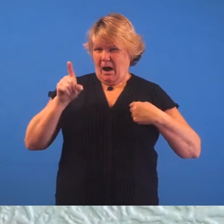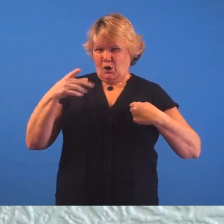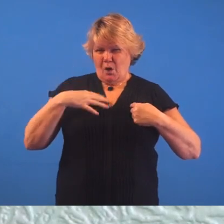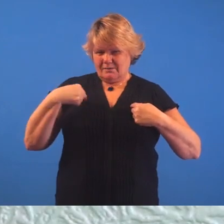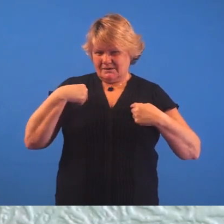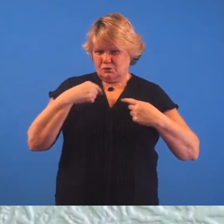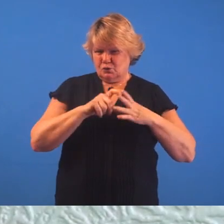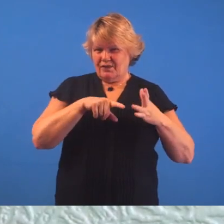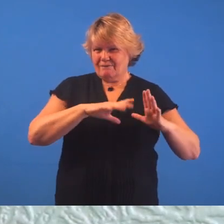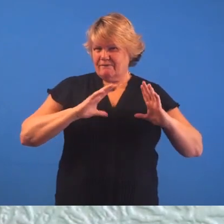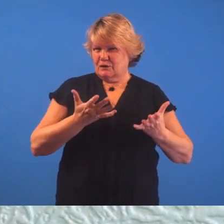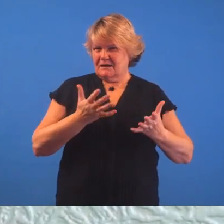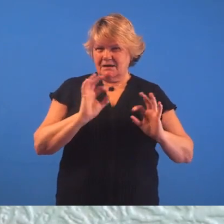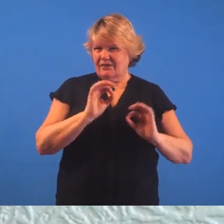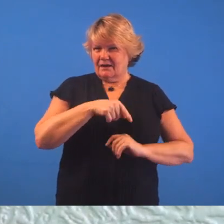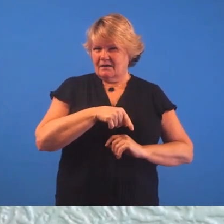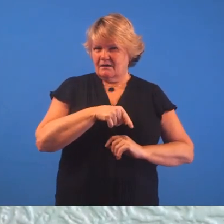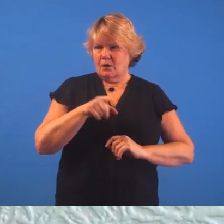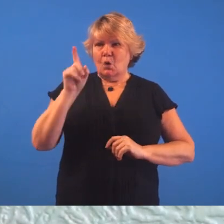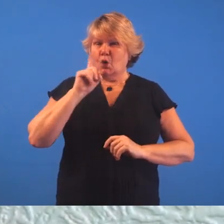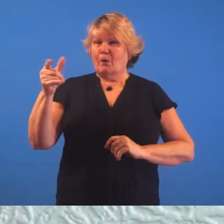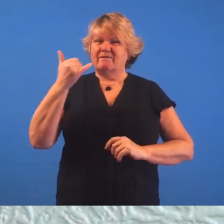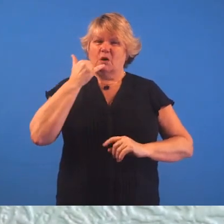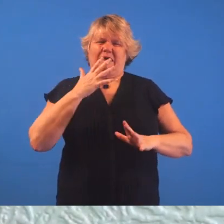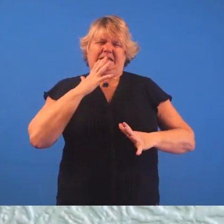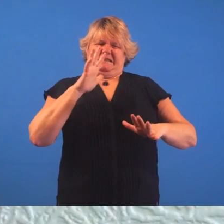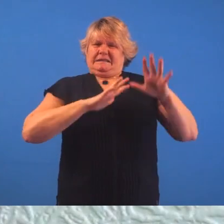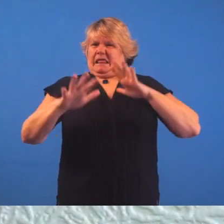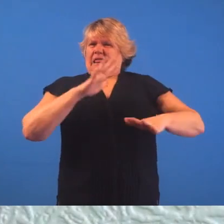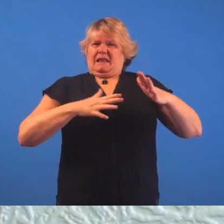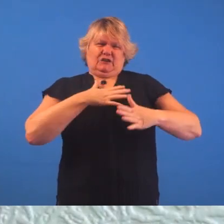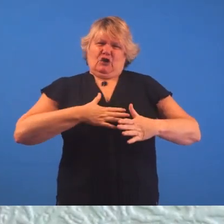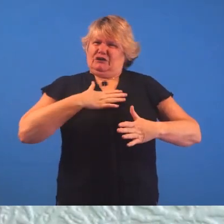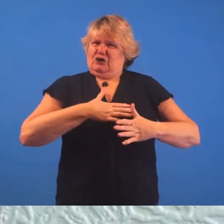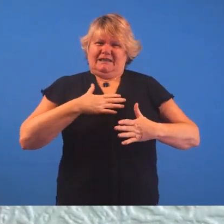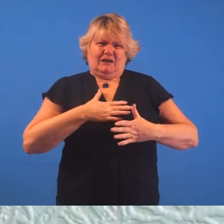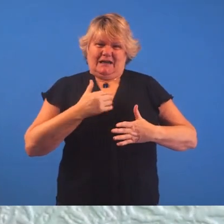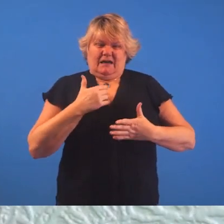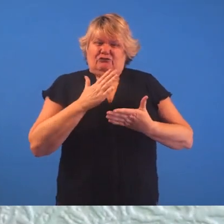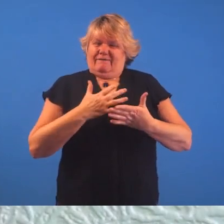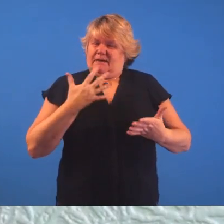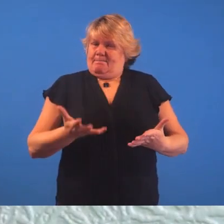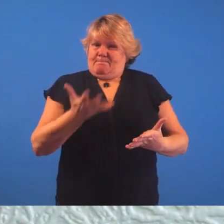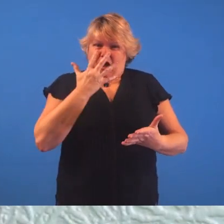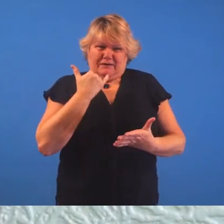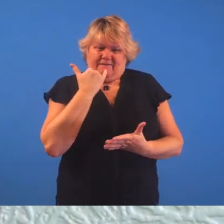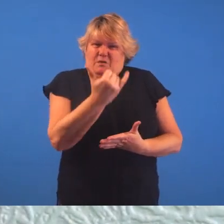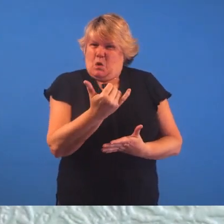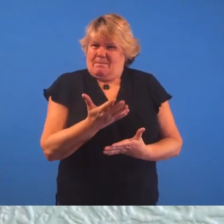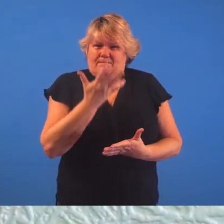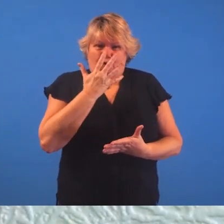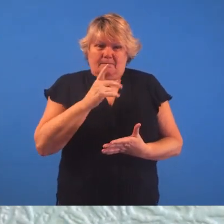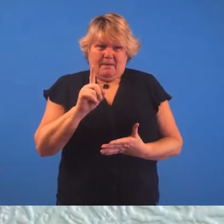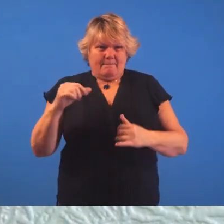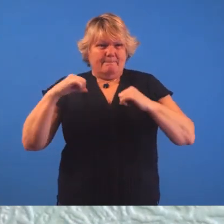that you want me to do it for nothing and the lady on the phone did apologise and said she'd actually felt really embarrassed about making the call,